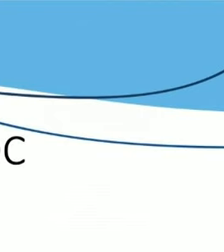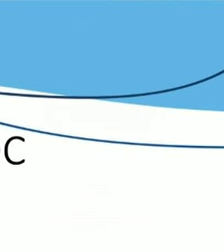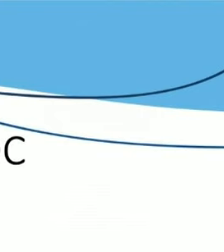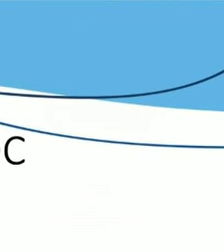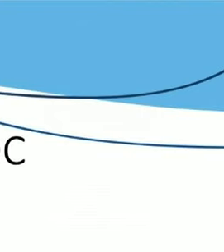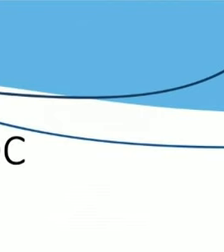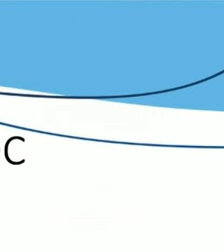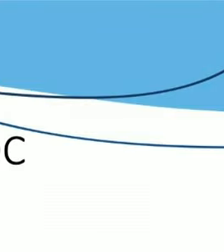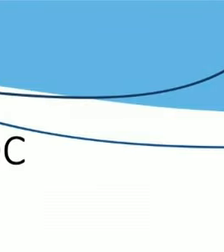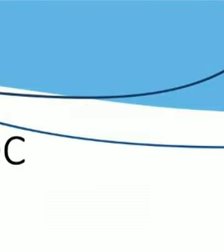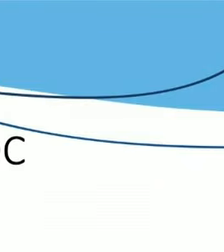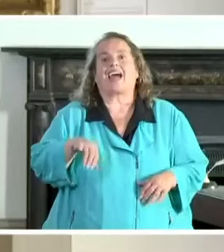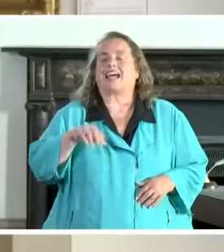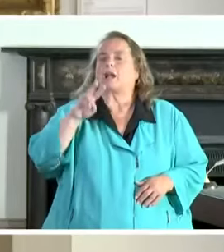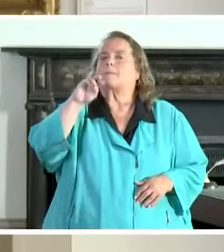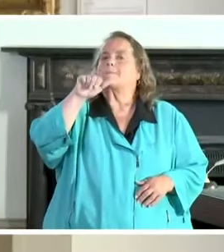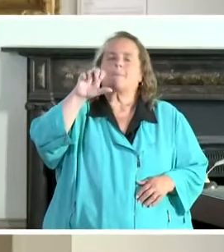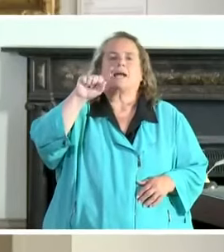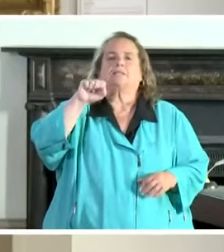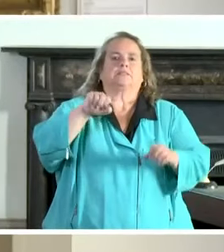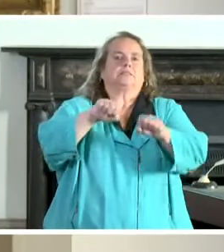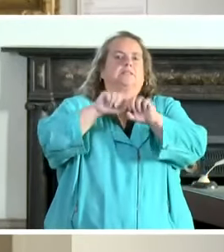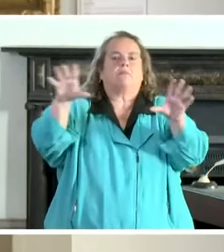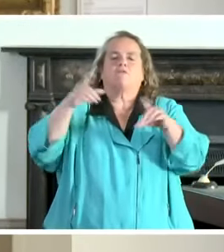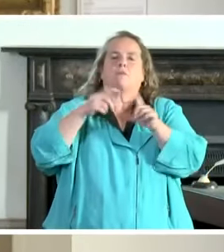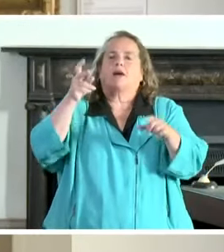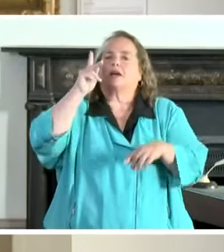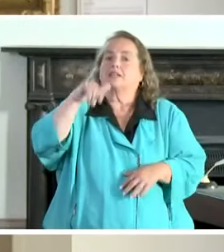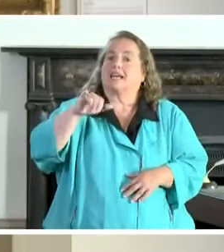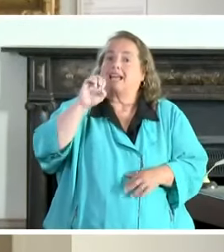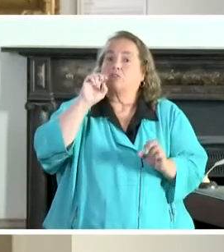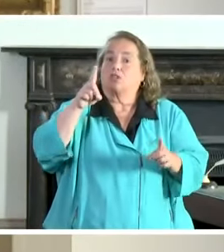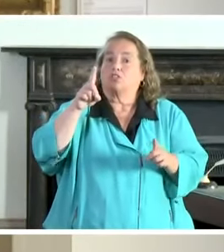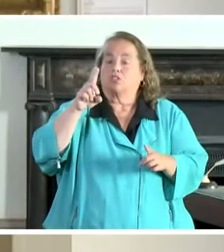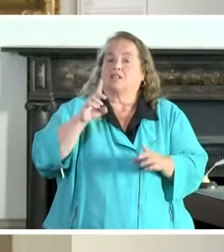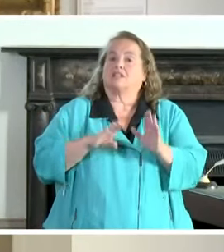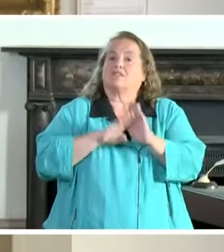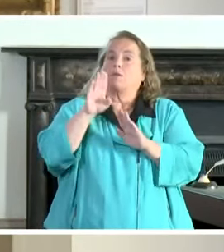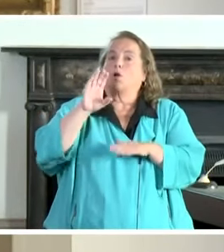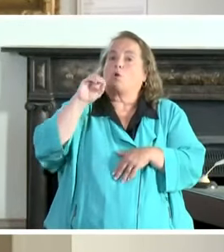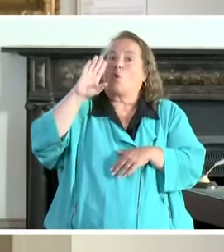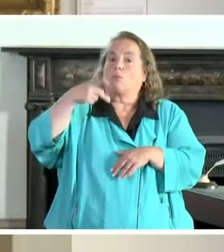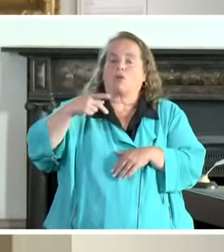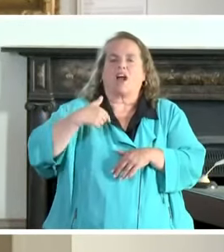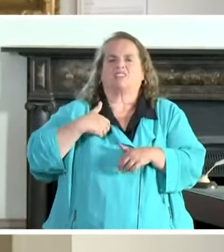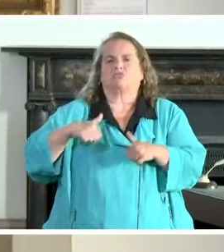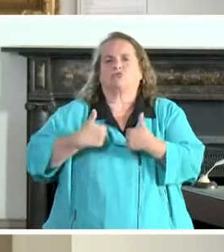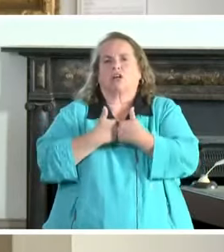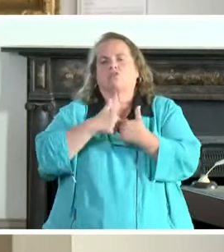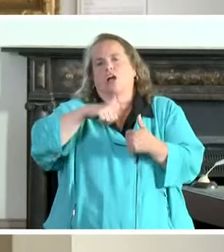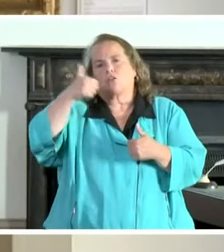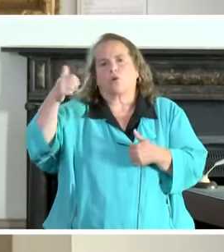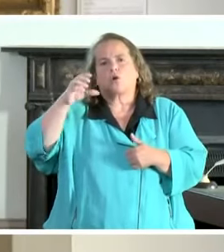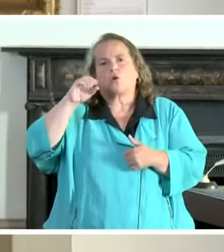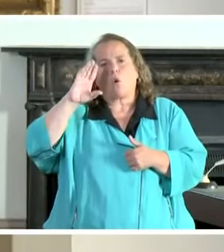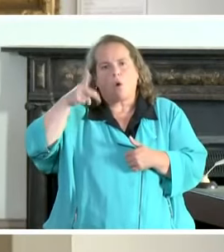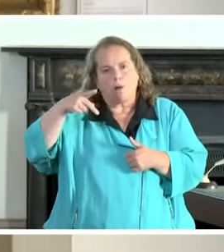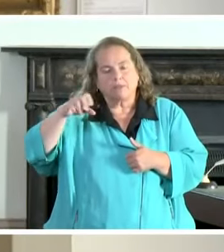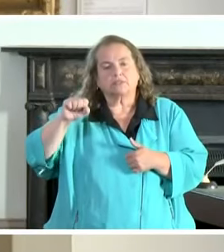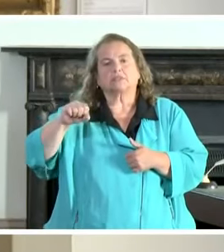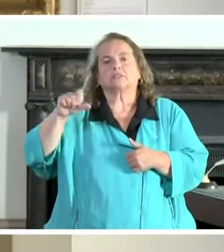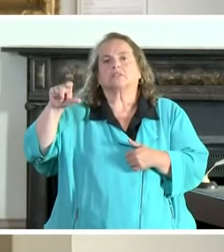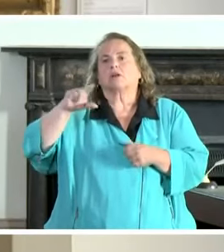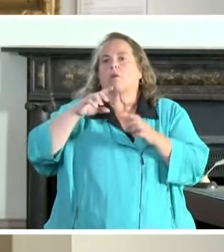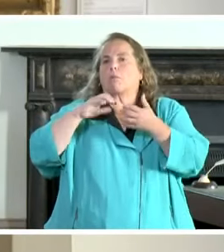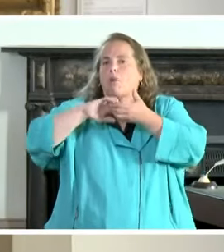This is a mass campaign from the Kentucky Education Development Corporation, and I challenge all other cooperatives, other partner organizations,